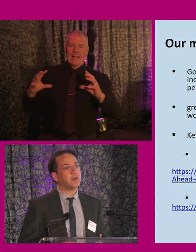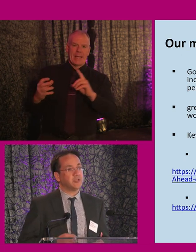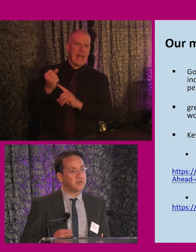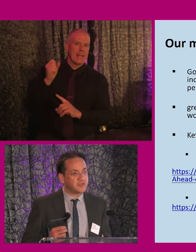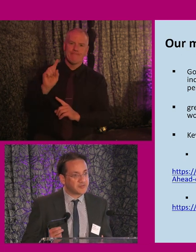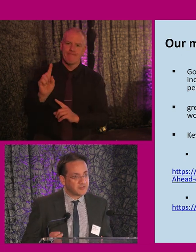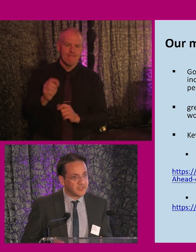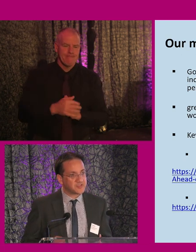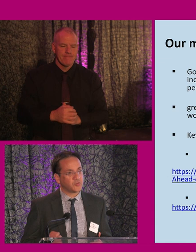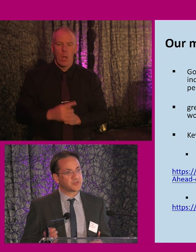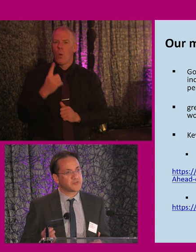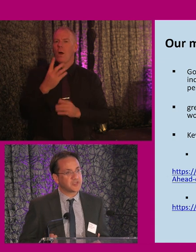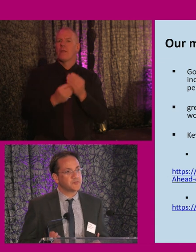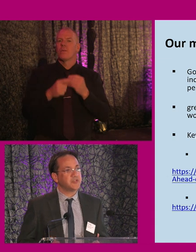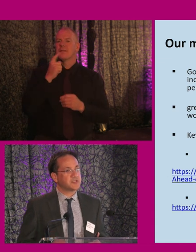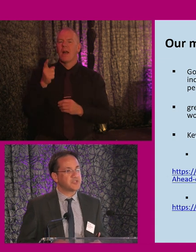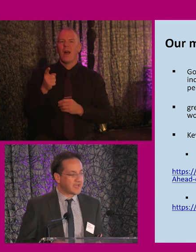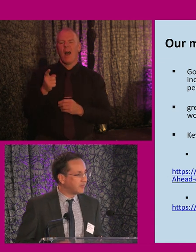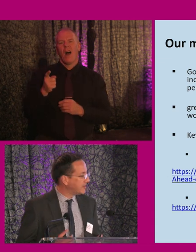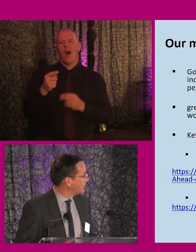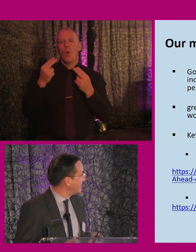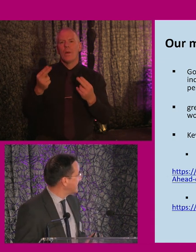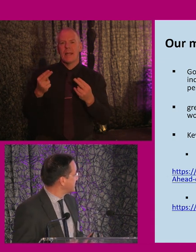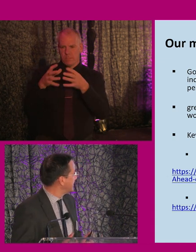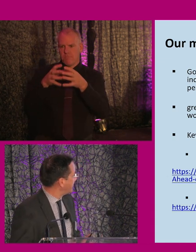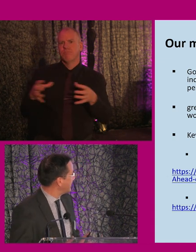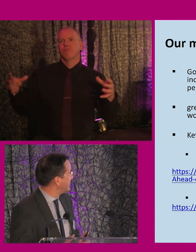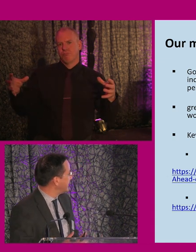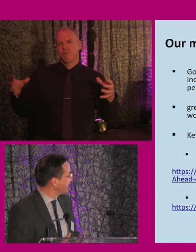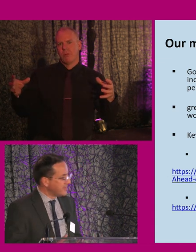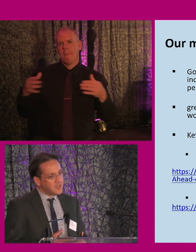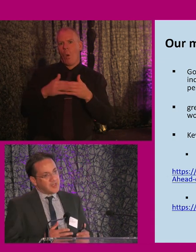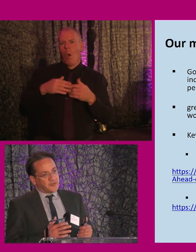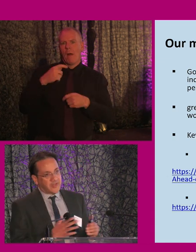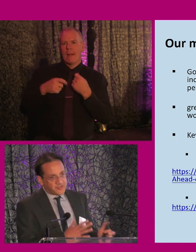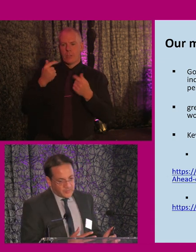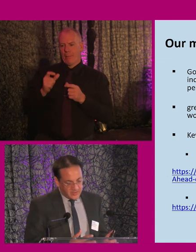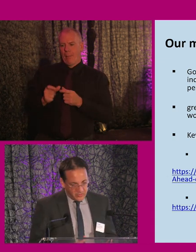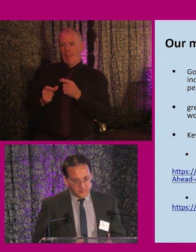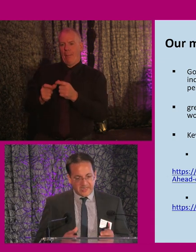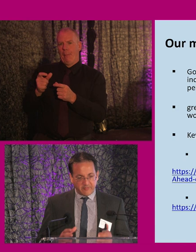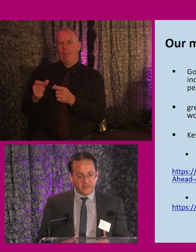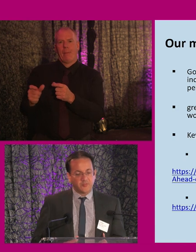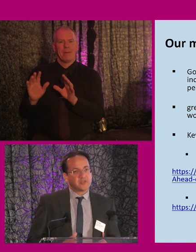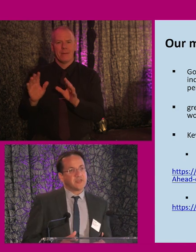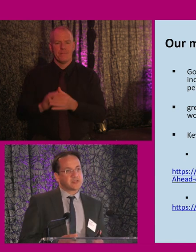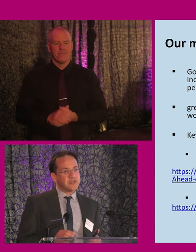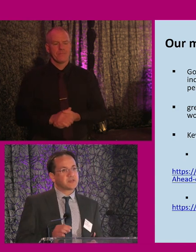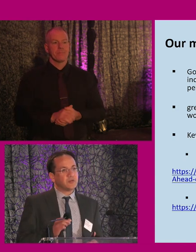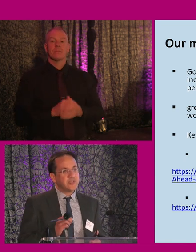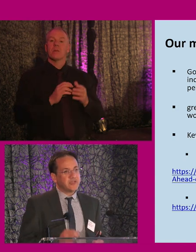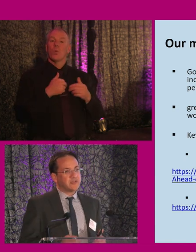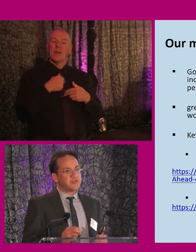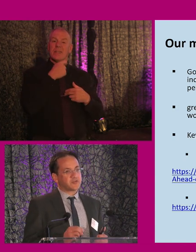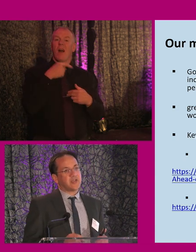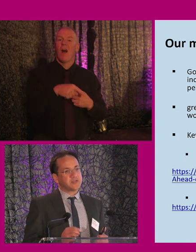that we argue is that these sorts of schemes need to be scaled up quite significantly. So that's all well and good. But our argument is, is